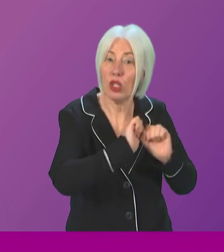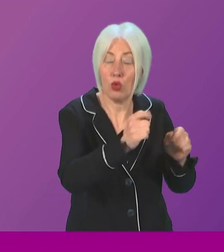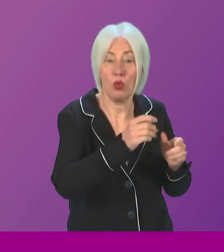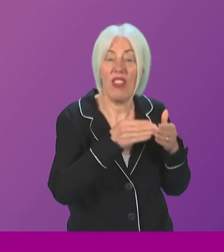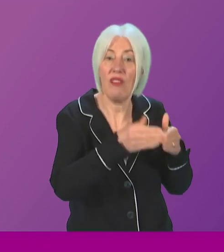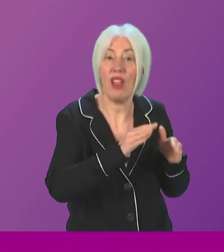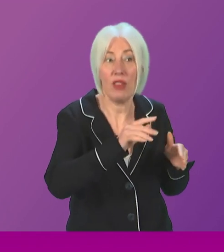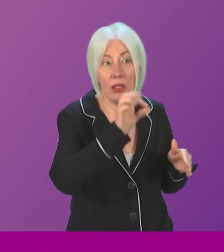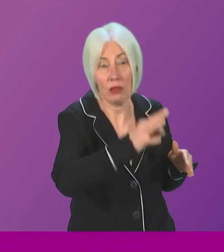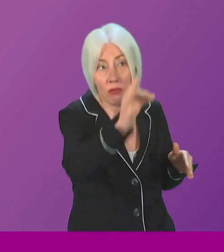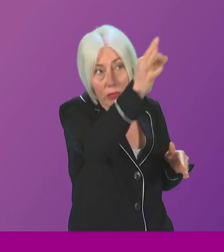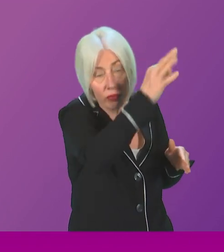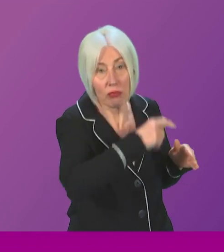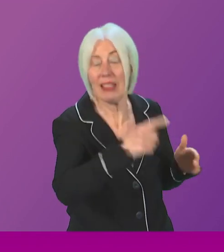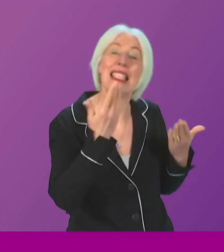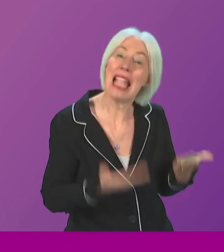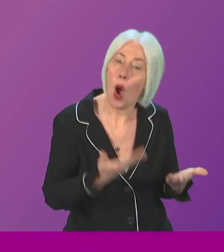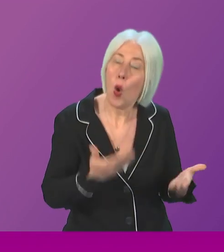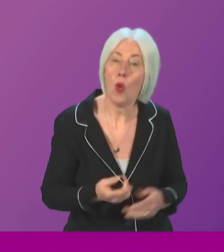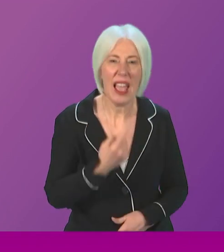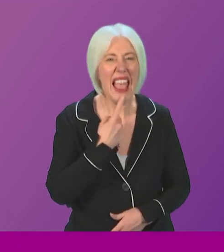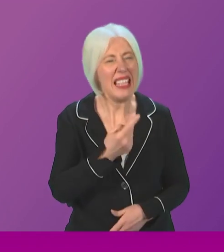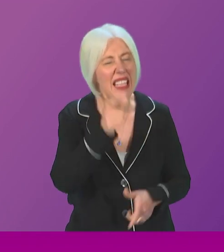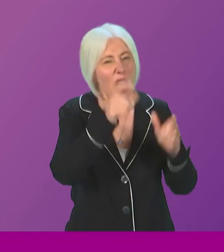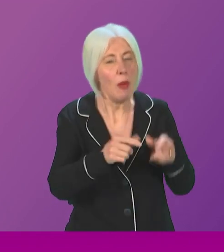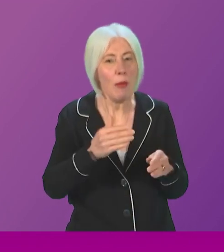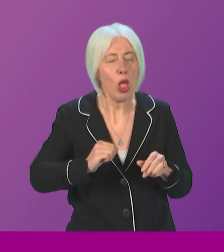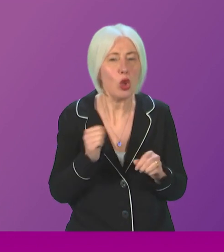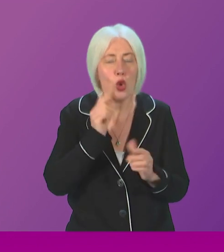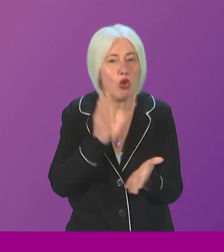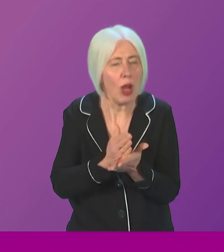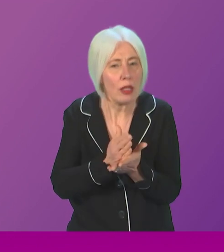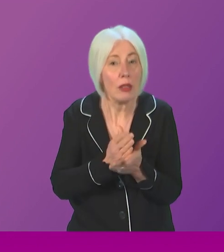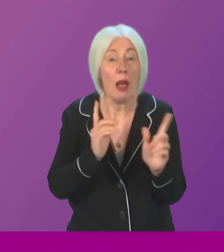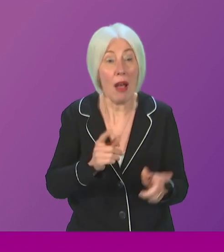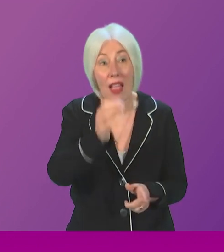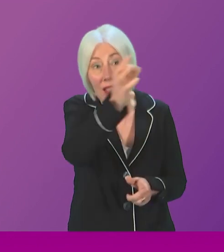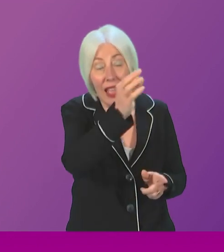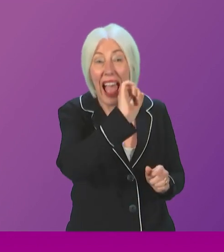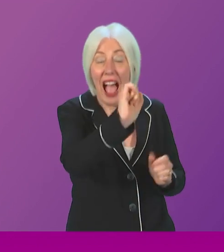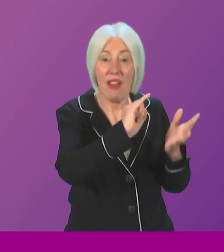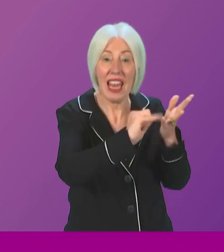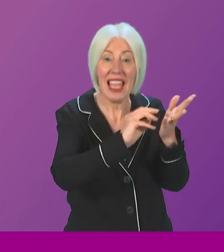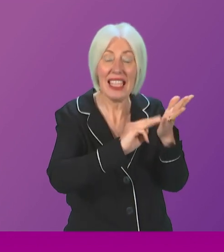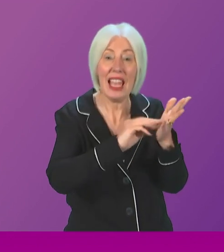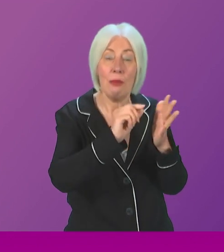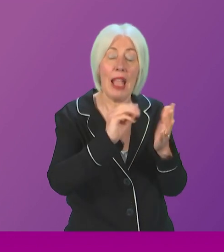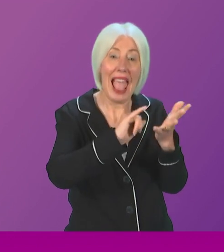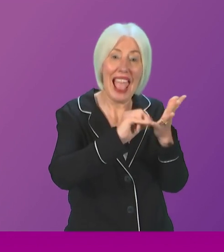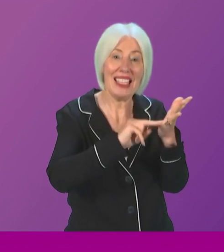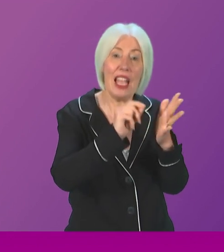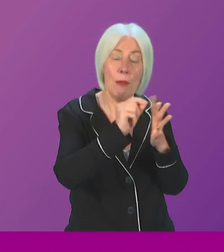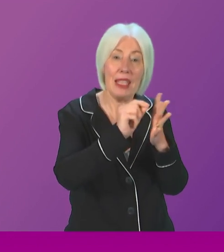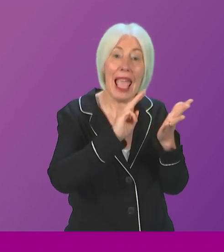right here and right now. And he says that the people of Scotland don't trust us. He was in the Western Isles. Can I remind him the Western Isles has an SNP MP and an SNP